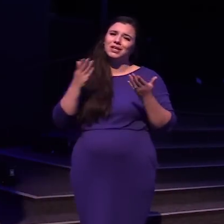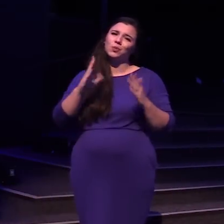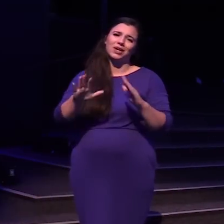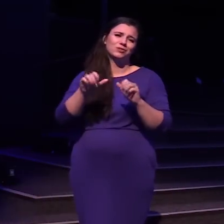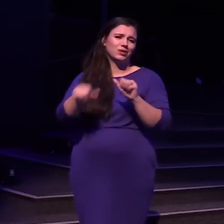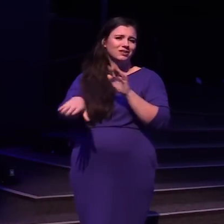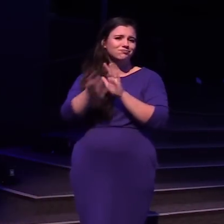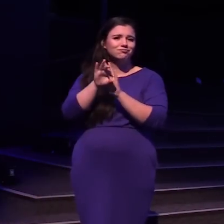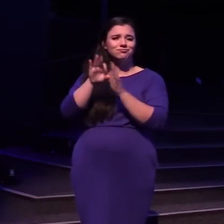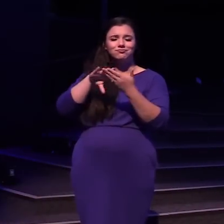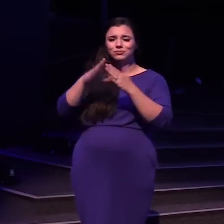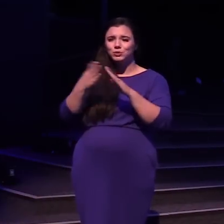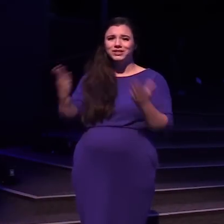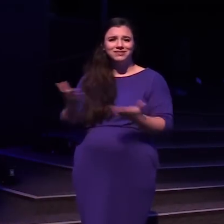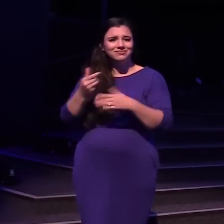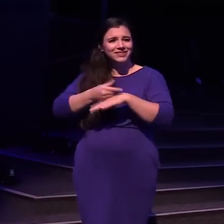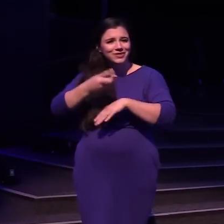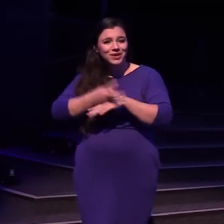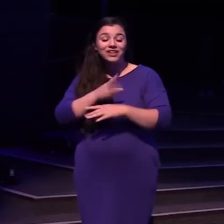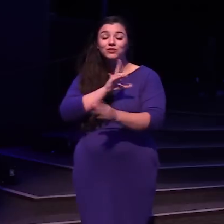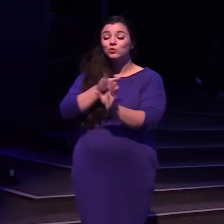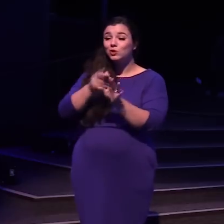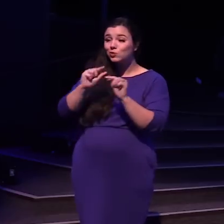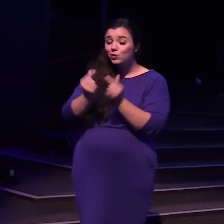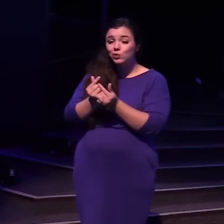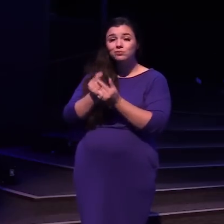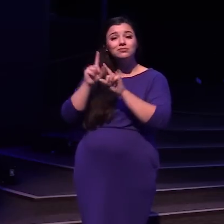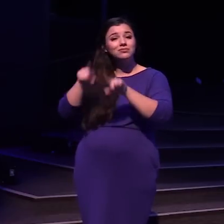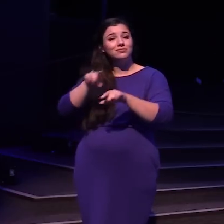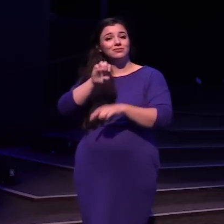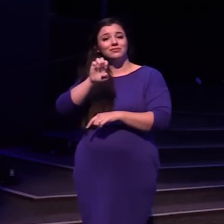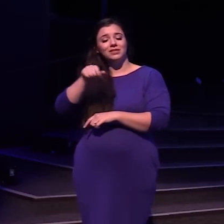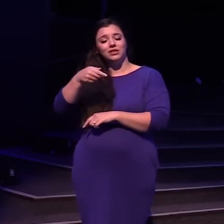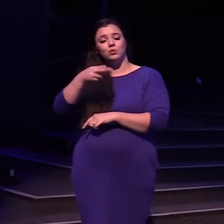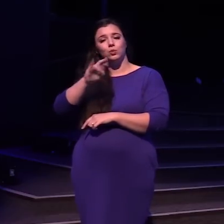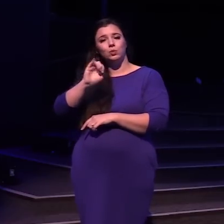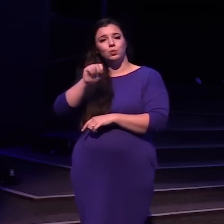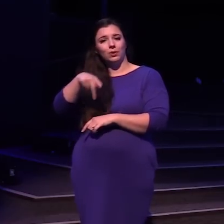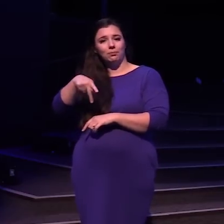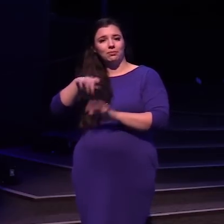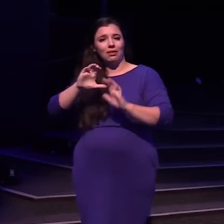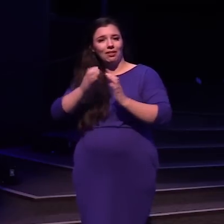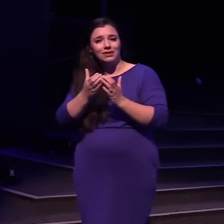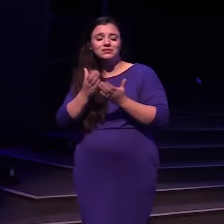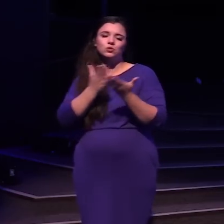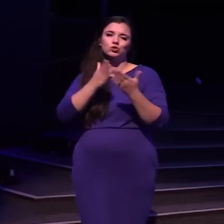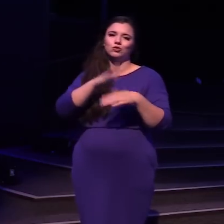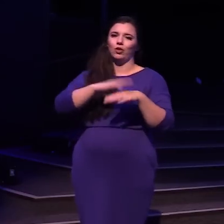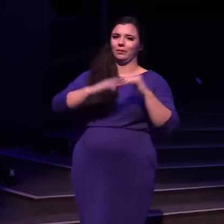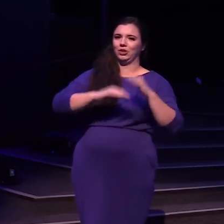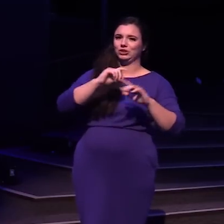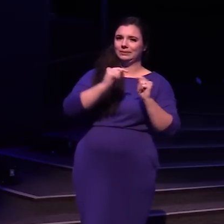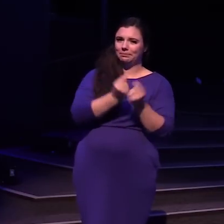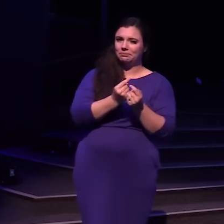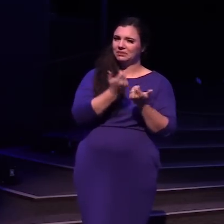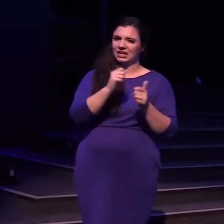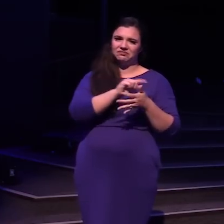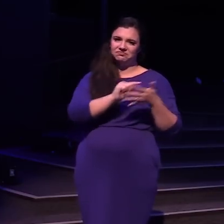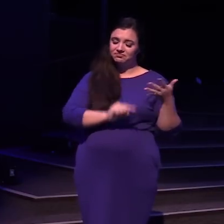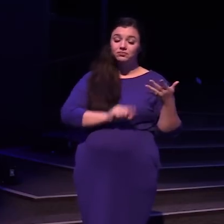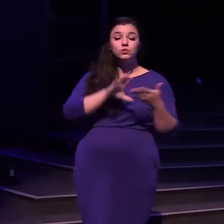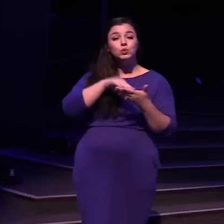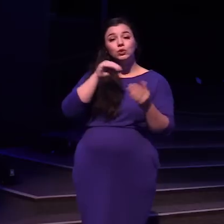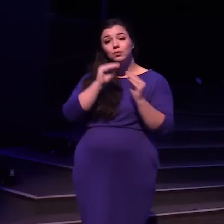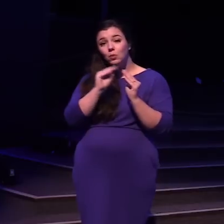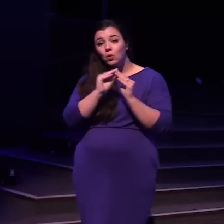discover community at Gateway You can join a group, attend an equipped class, or serve on our build team To learn more, meet us